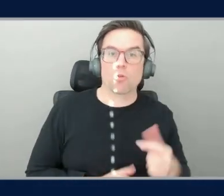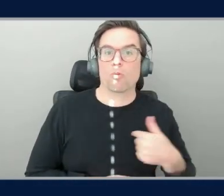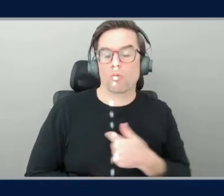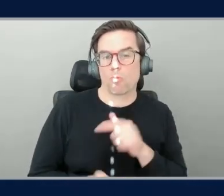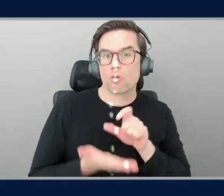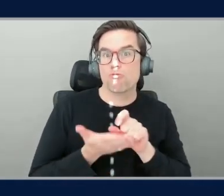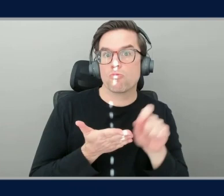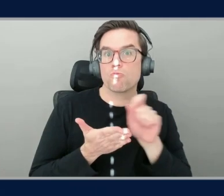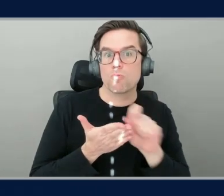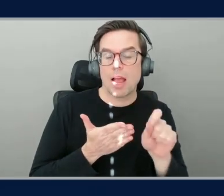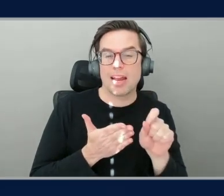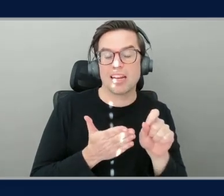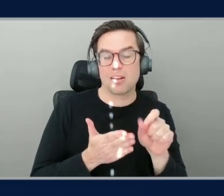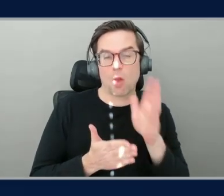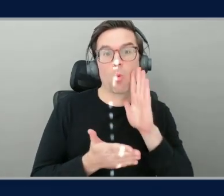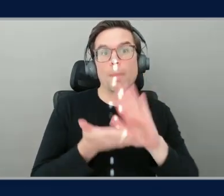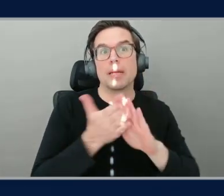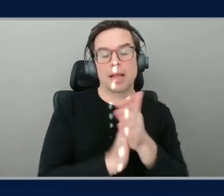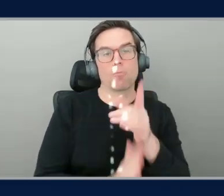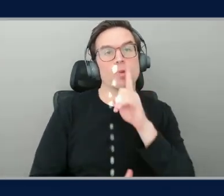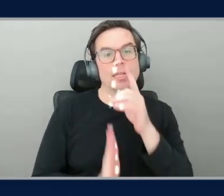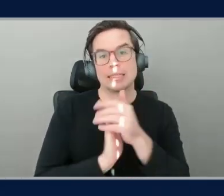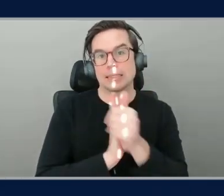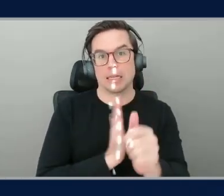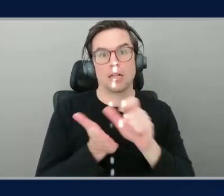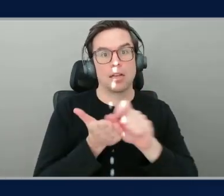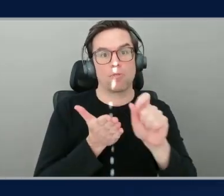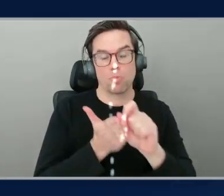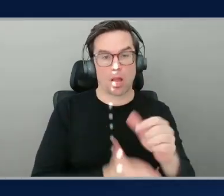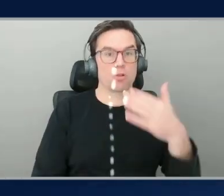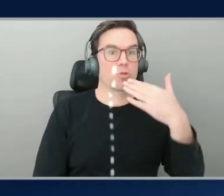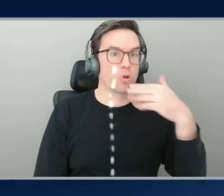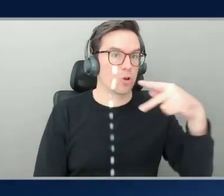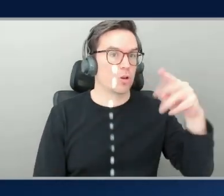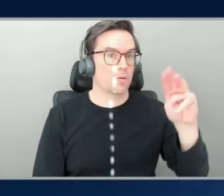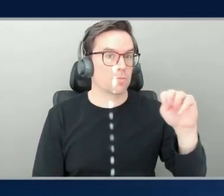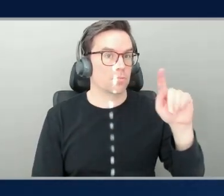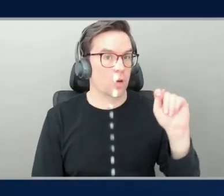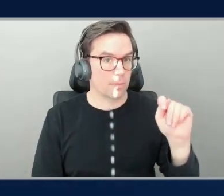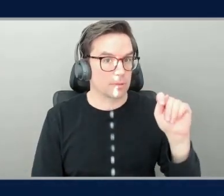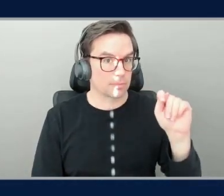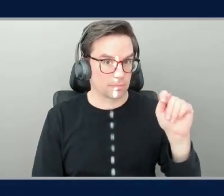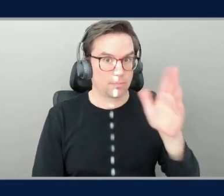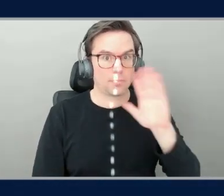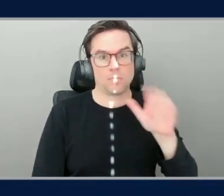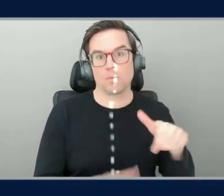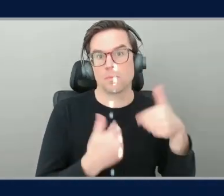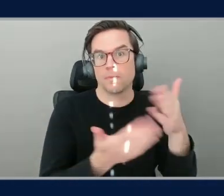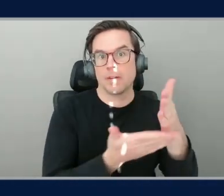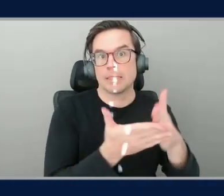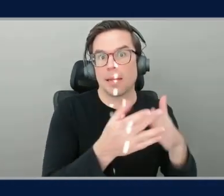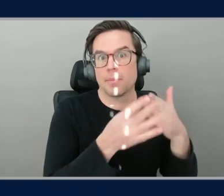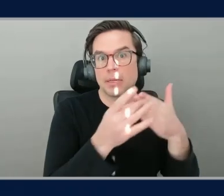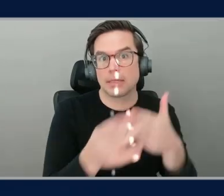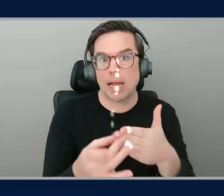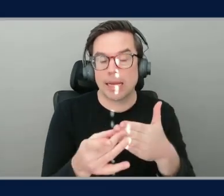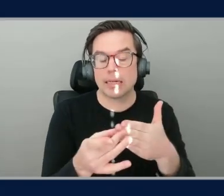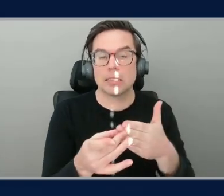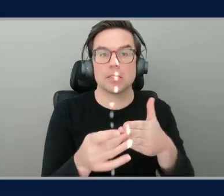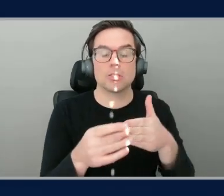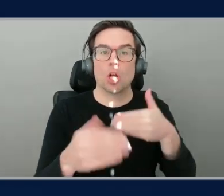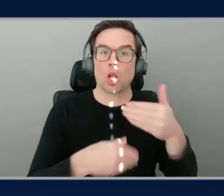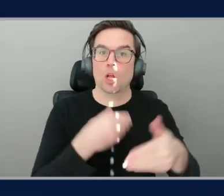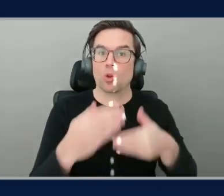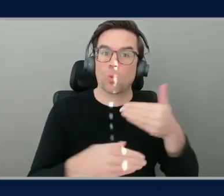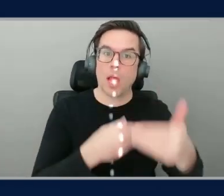writing awesome prompts. We're going to give our coding tools some guidance along the way. We're going to iterate as we go. You'll see some